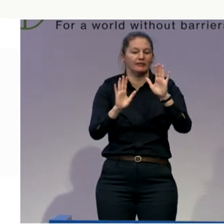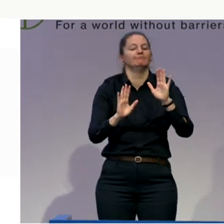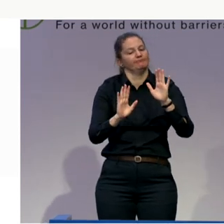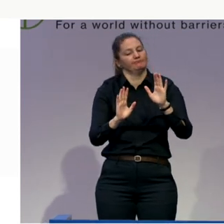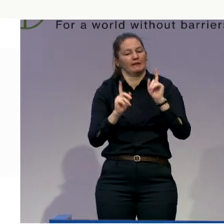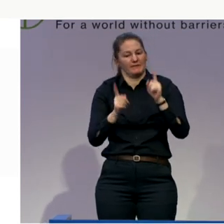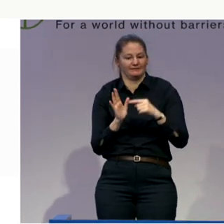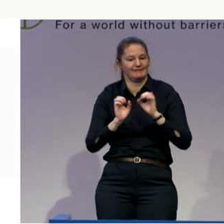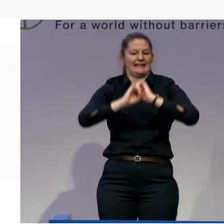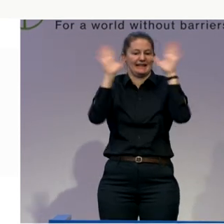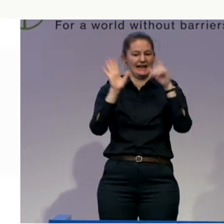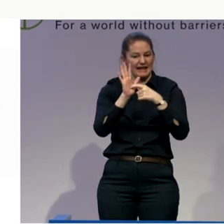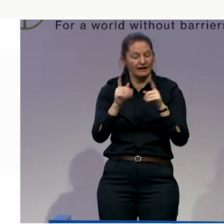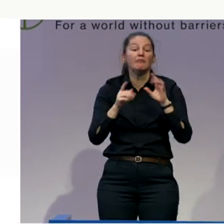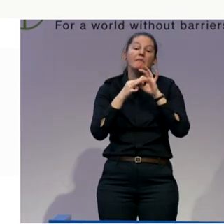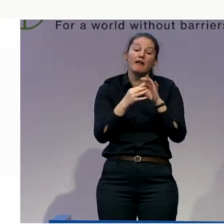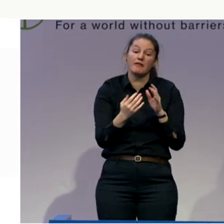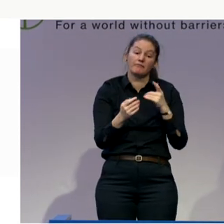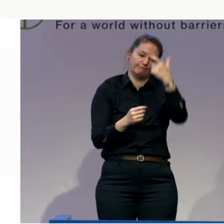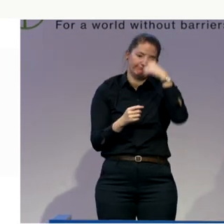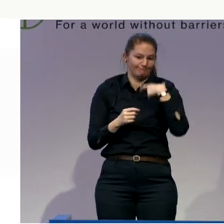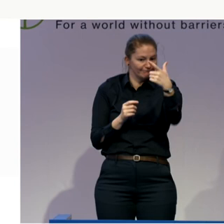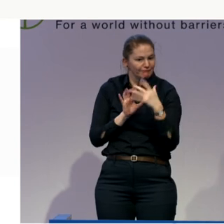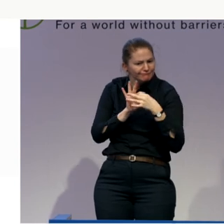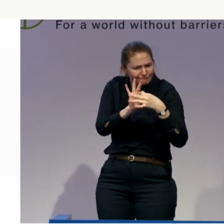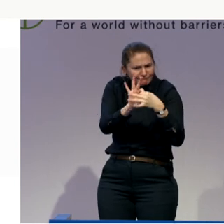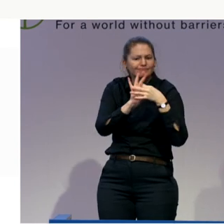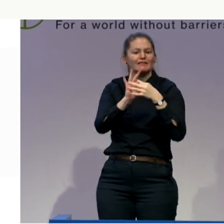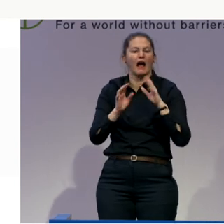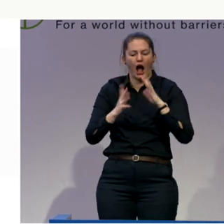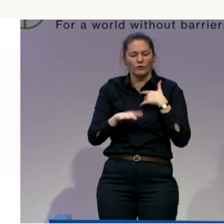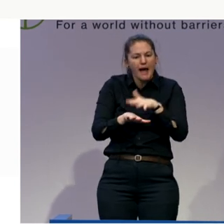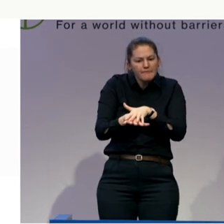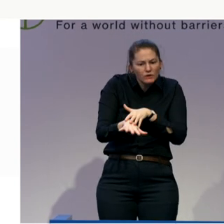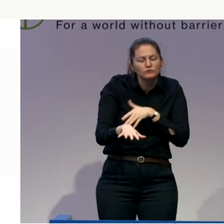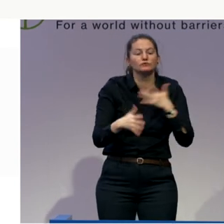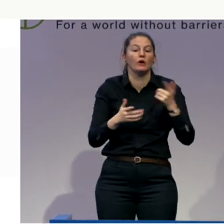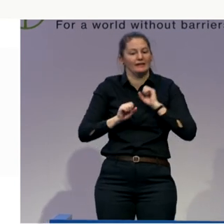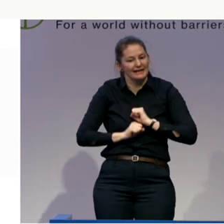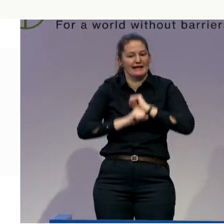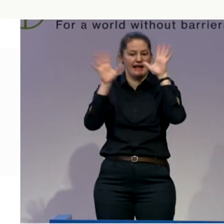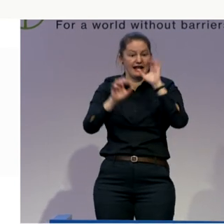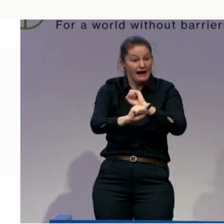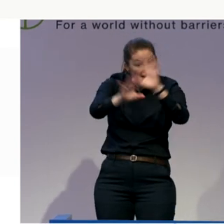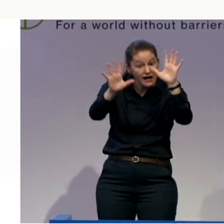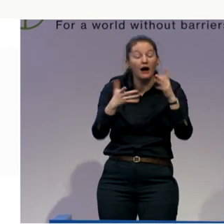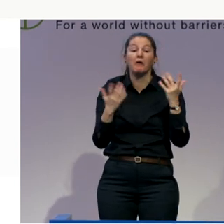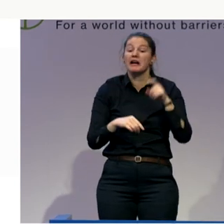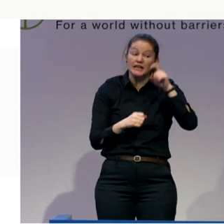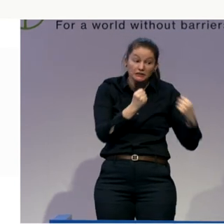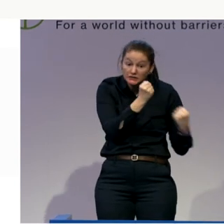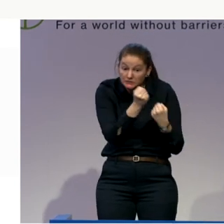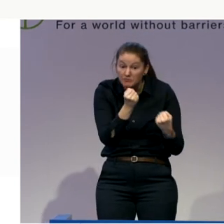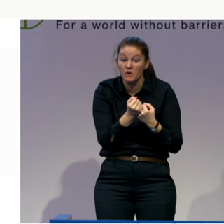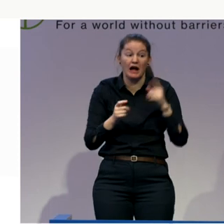independence and our empowerment. And we need to remember that. They might need supervision. They might need a support group. We don't want you gossiping about us. Please